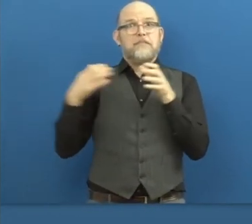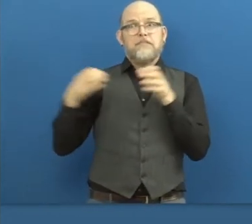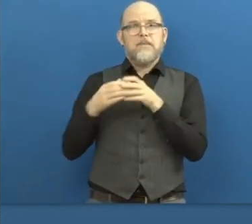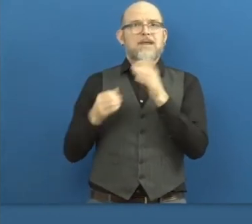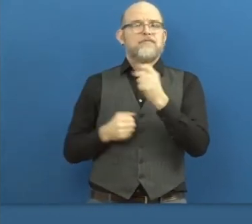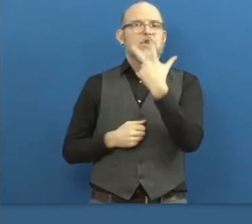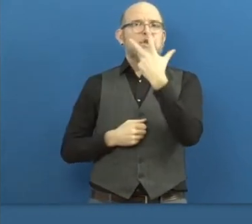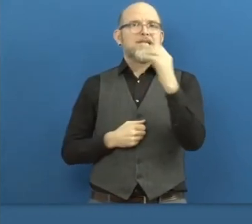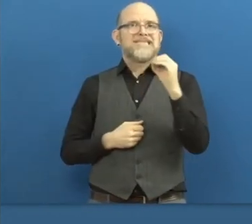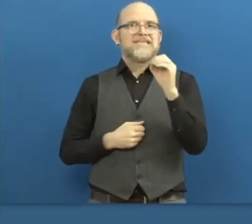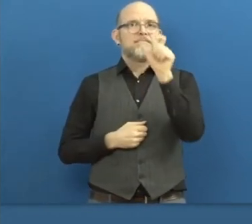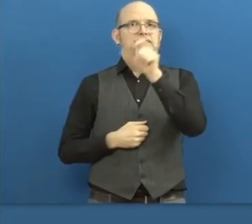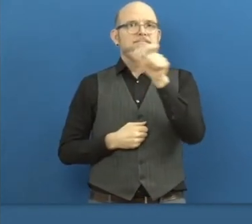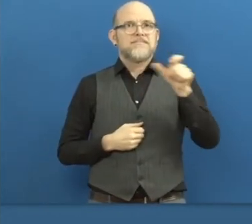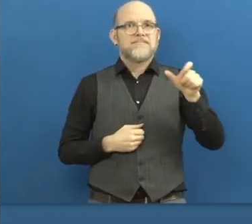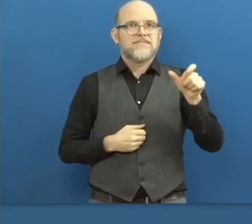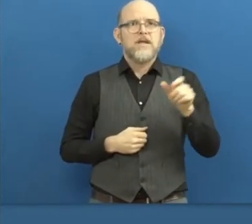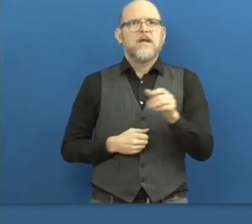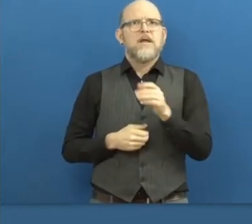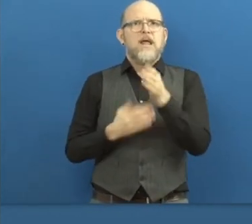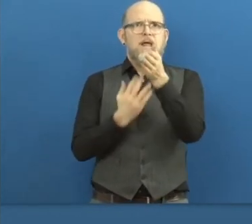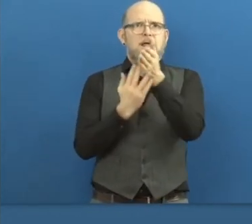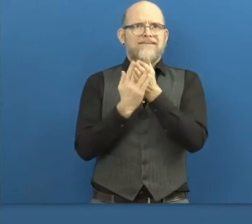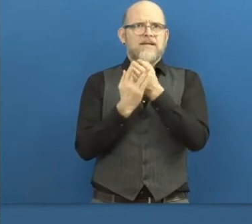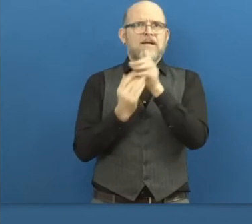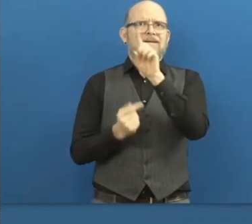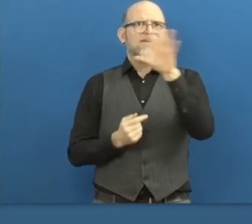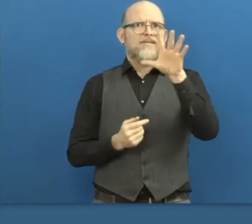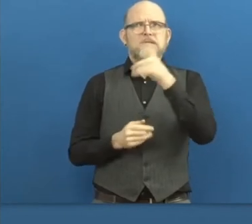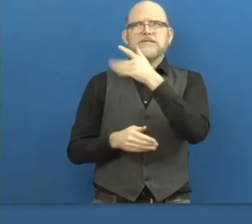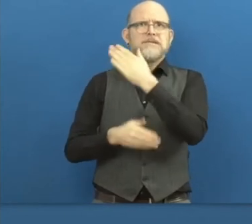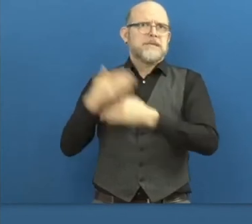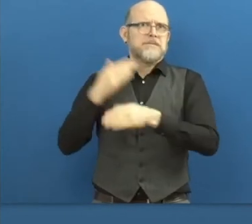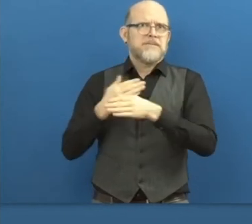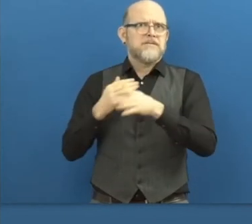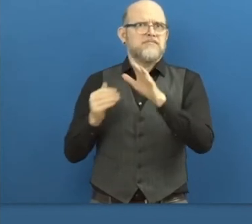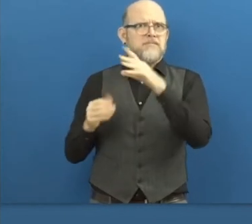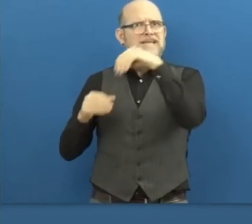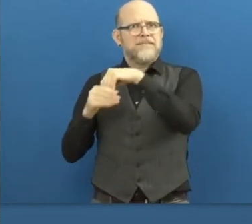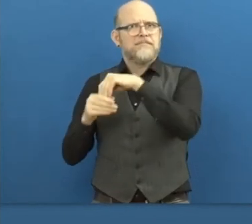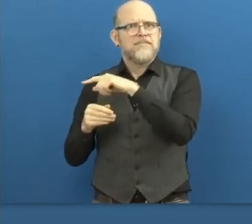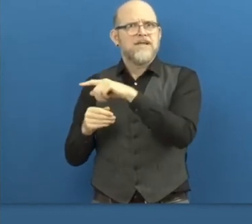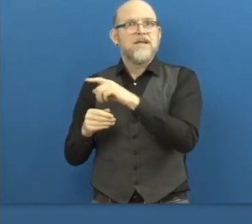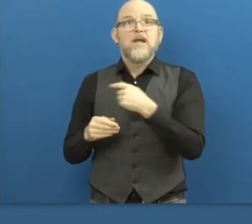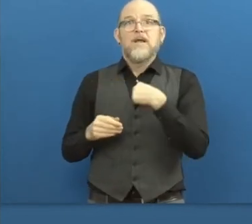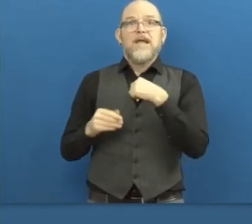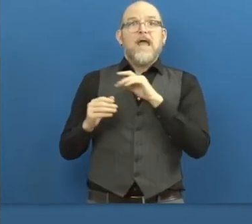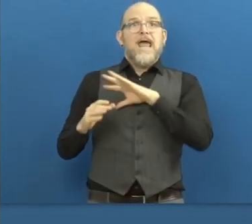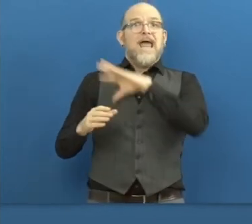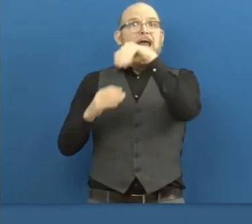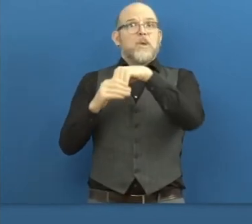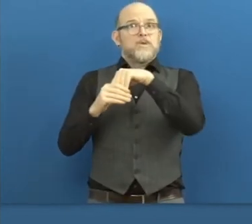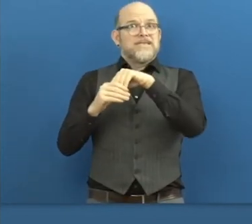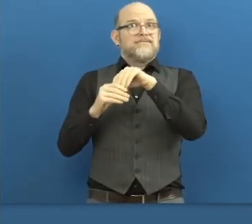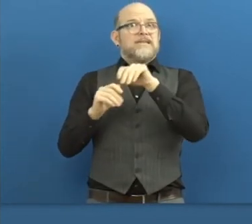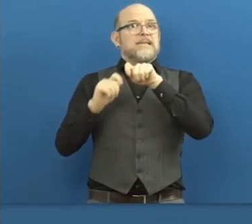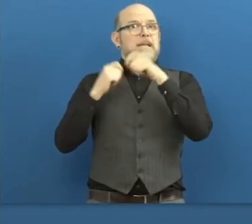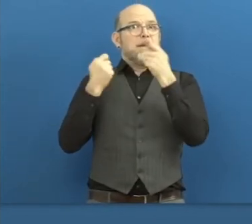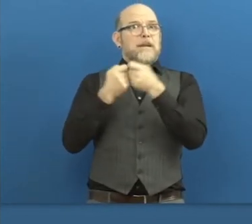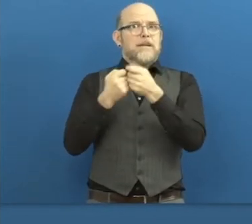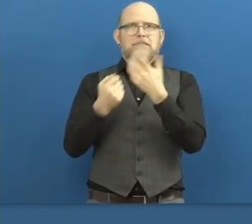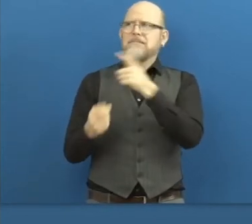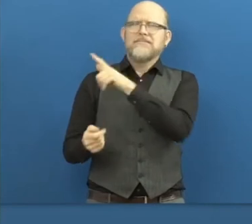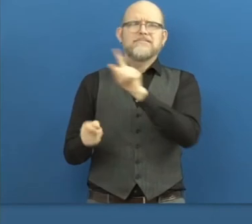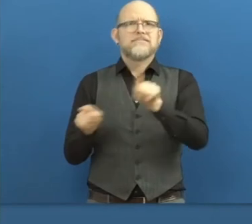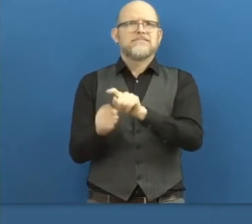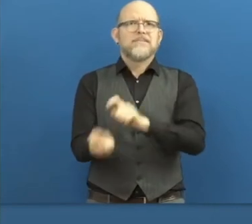30 at the moment is, half of them have a disability. So we're also very inclusive team, which is also kind of part of our